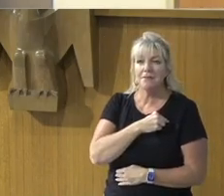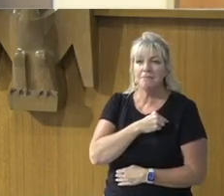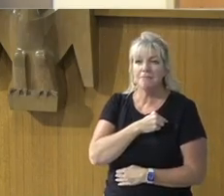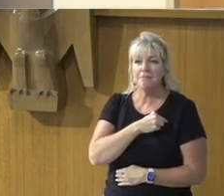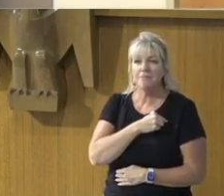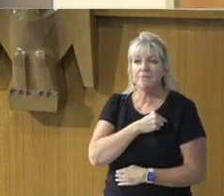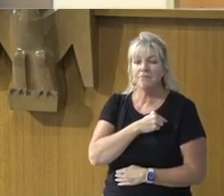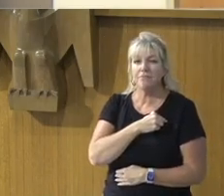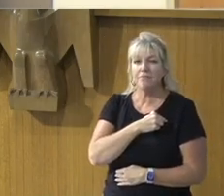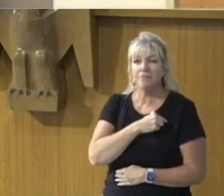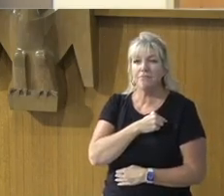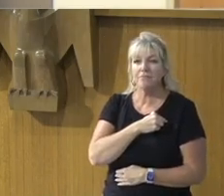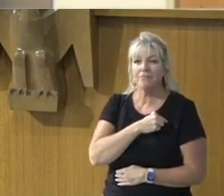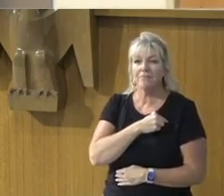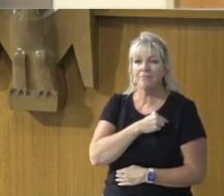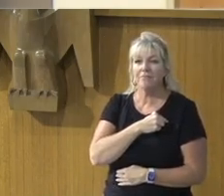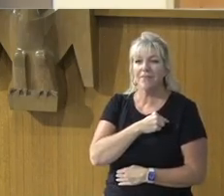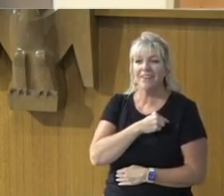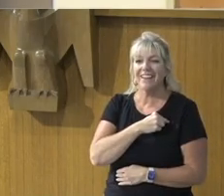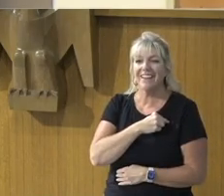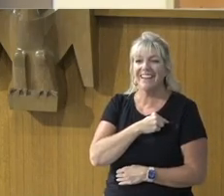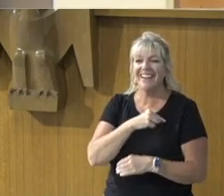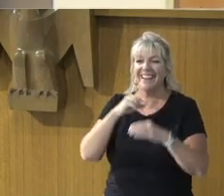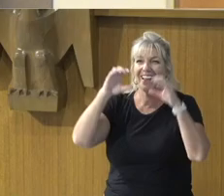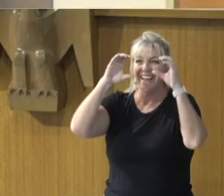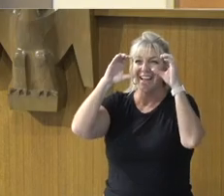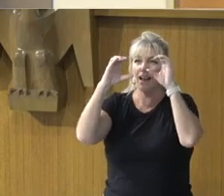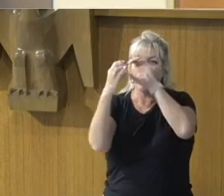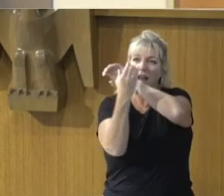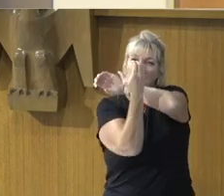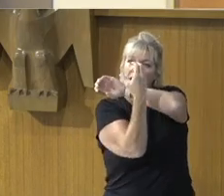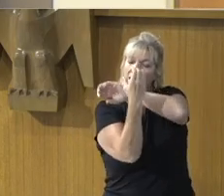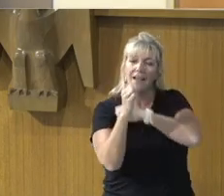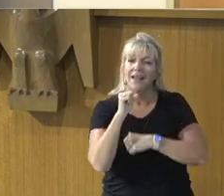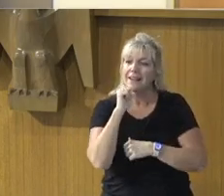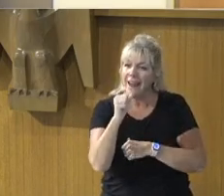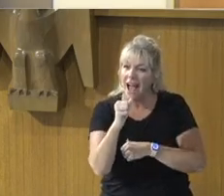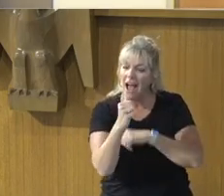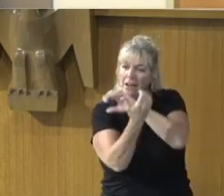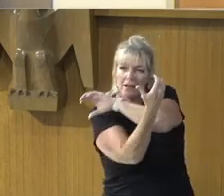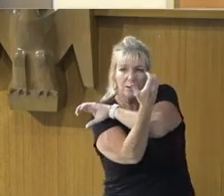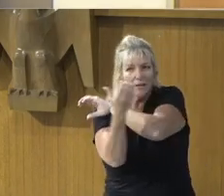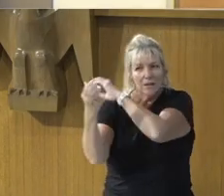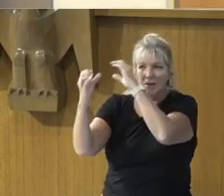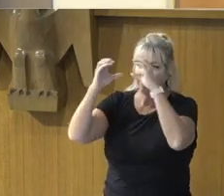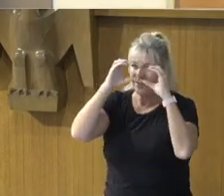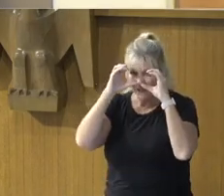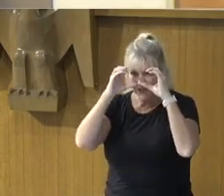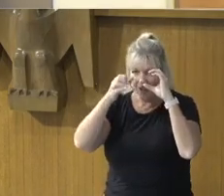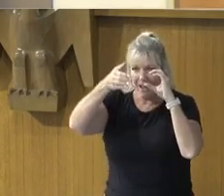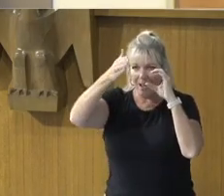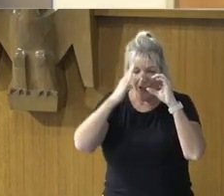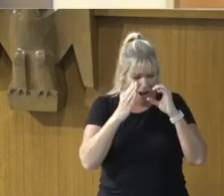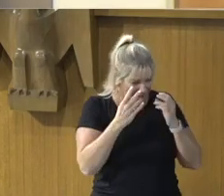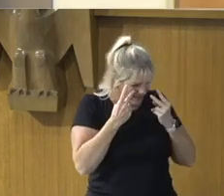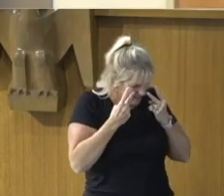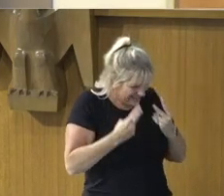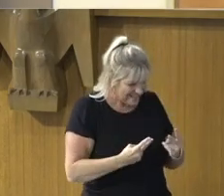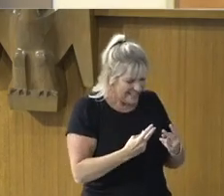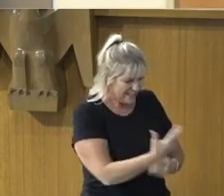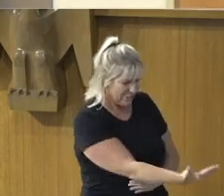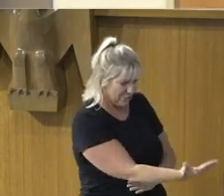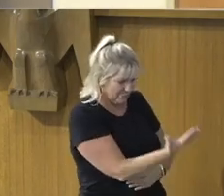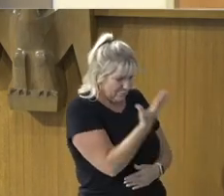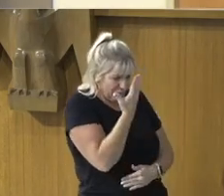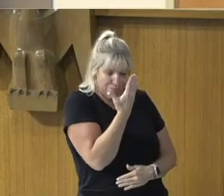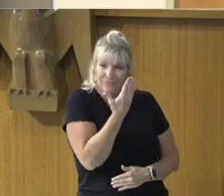Through the front end, Of the binoculars, By which, We become, Closer, And, Are in that